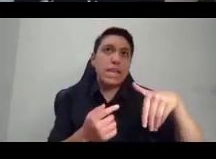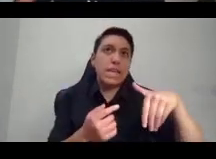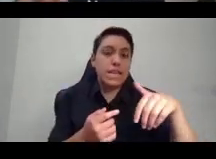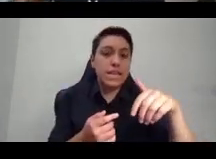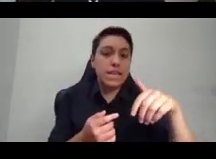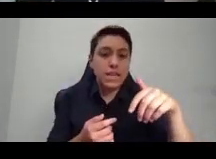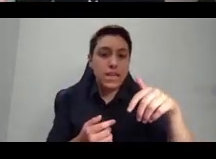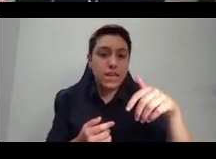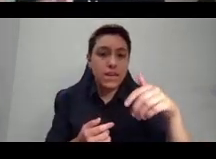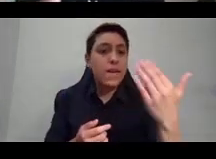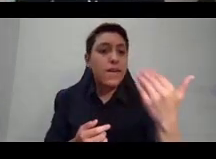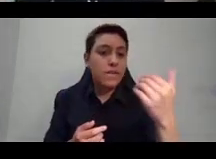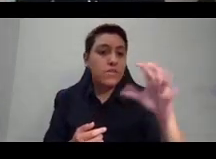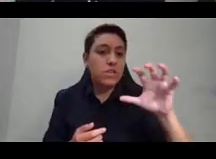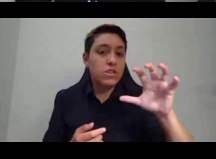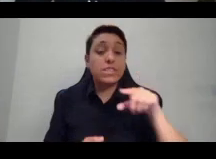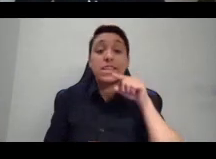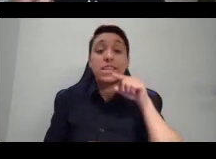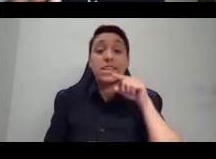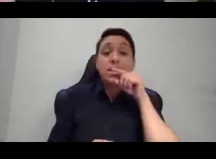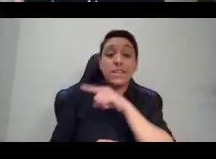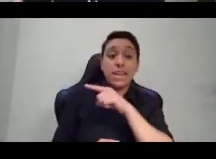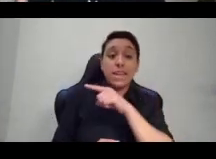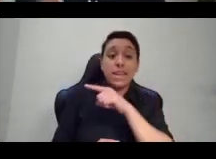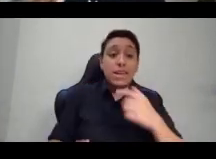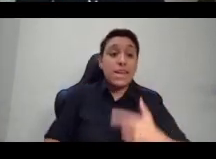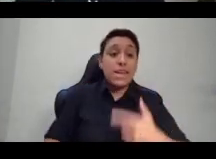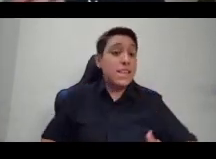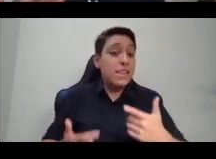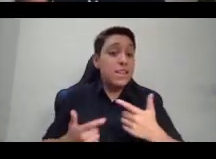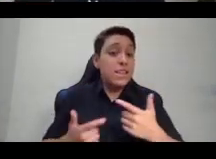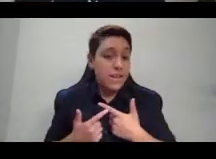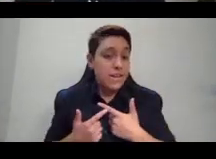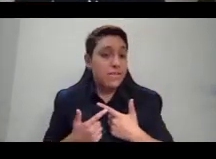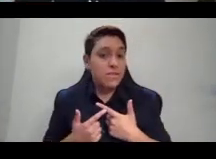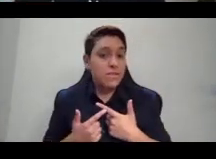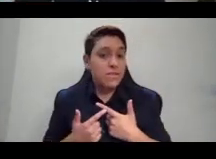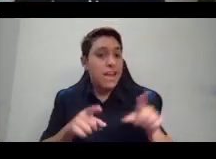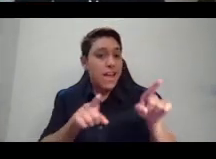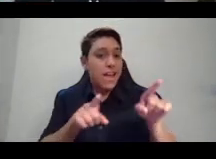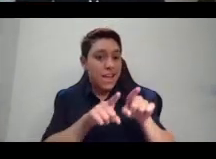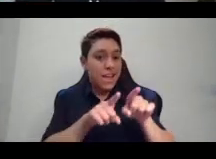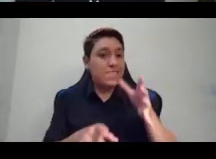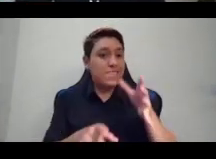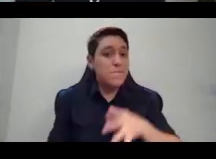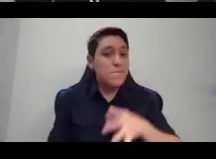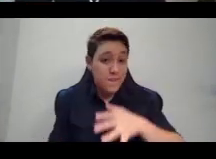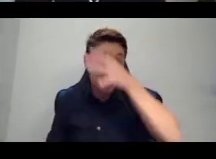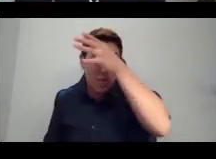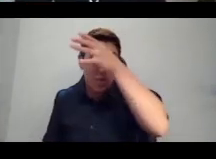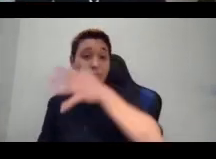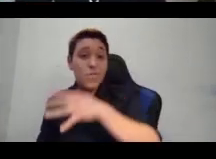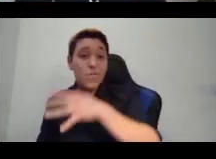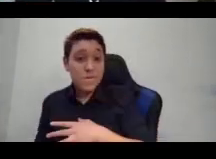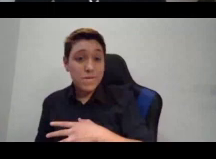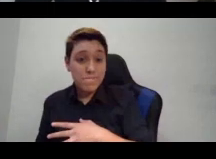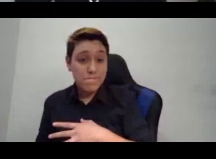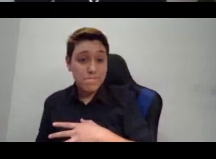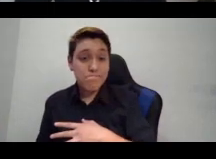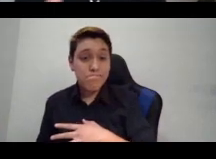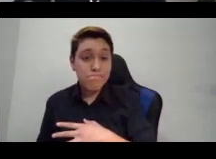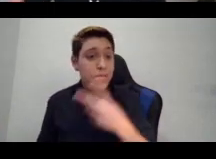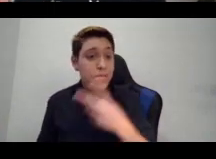both a man and a woman throughout their life and also married both men and women throughout his life when